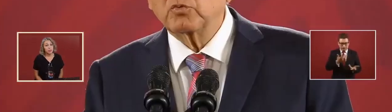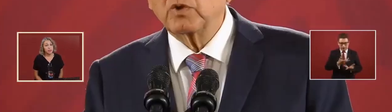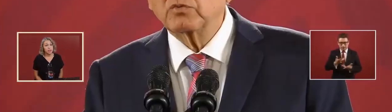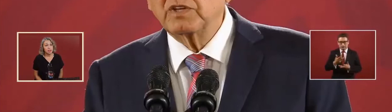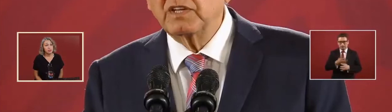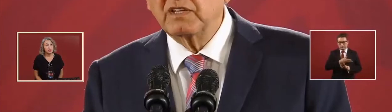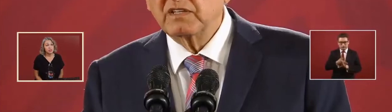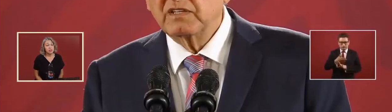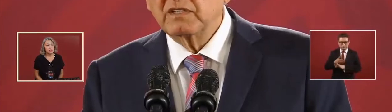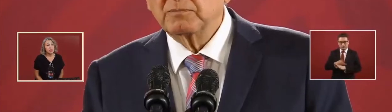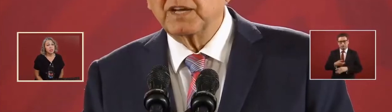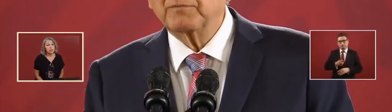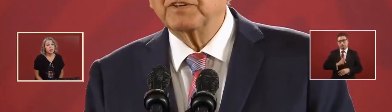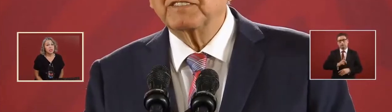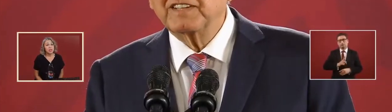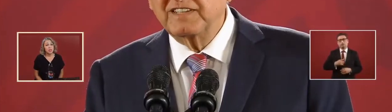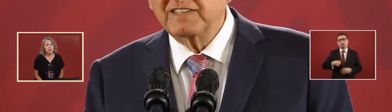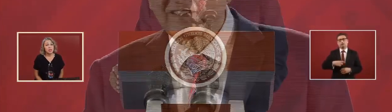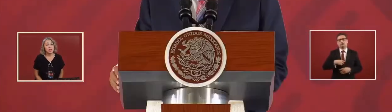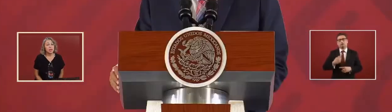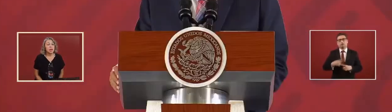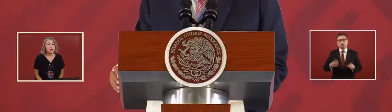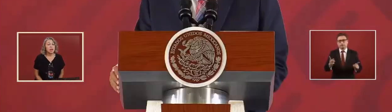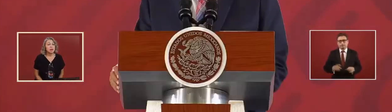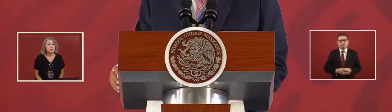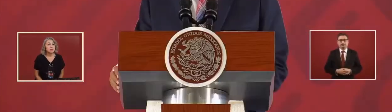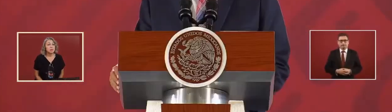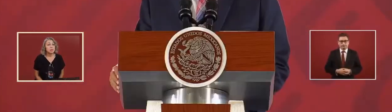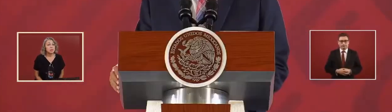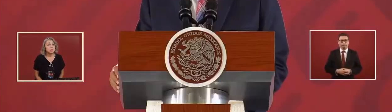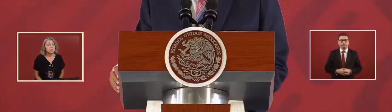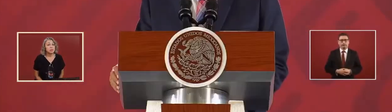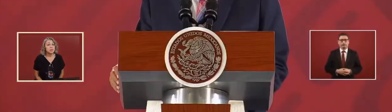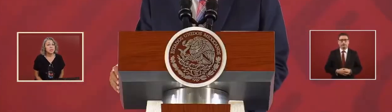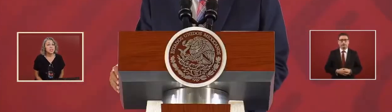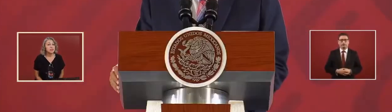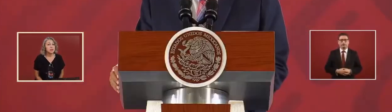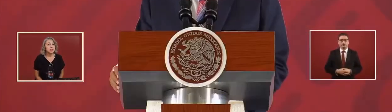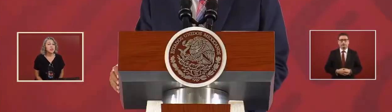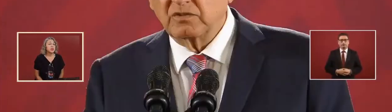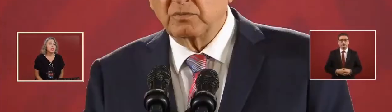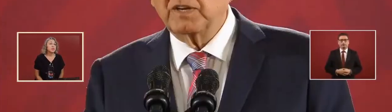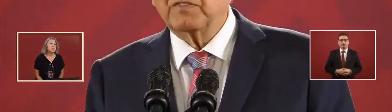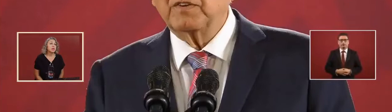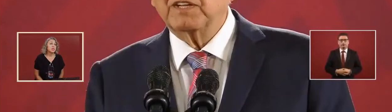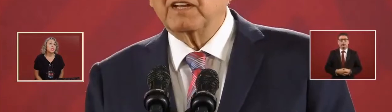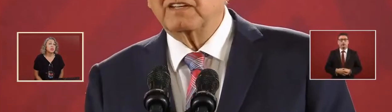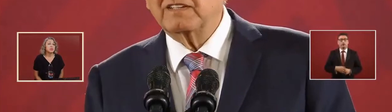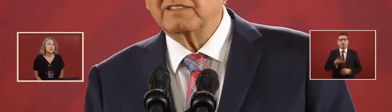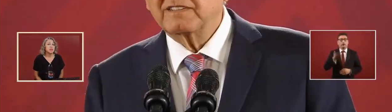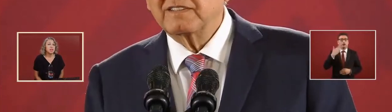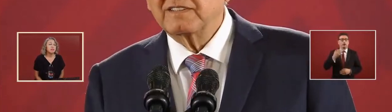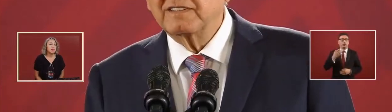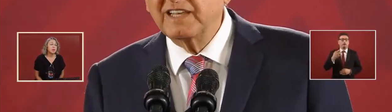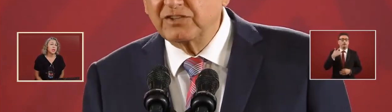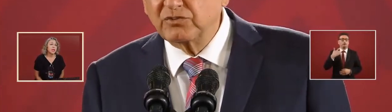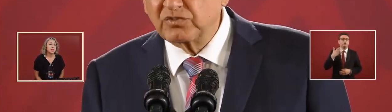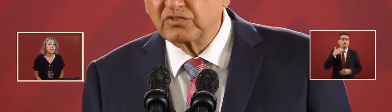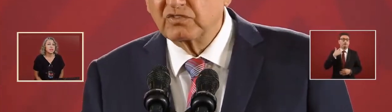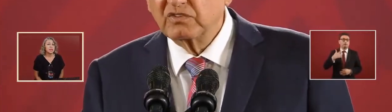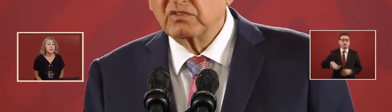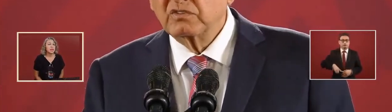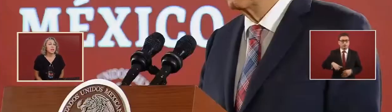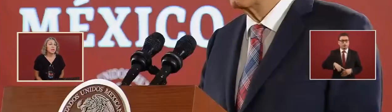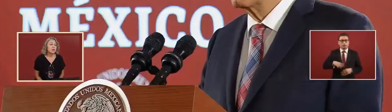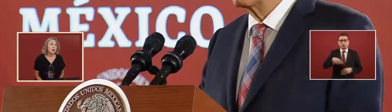district attorney to persecute and fabricate crimes for